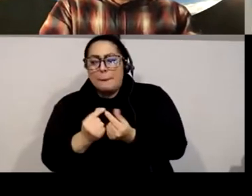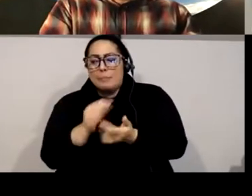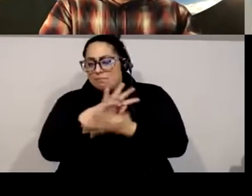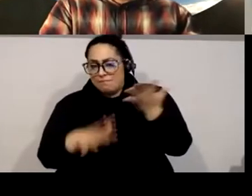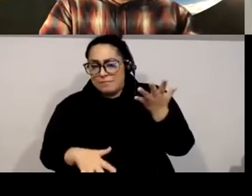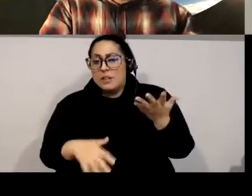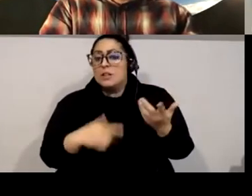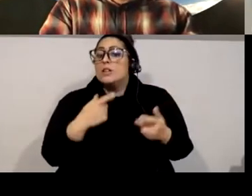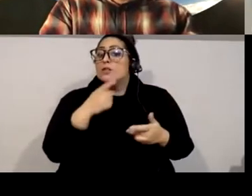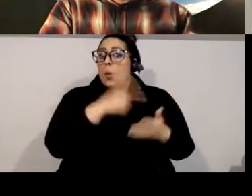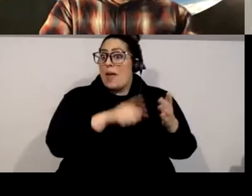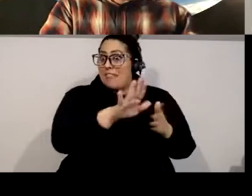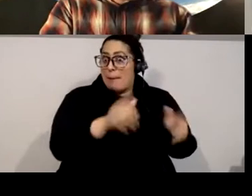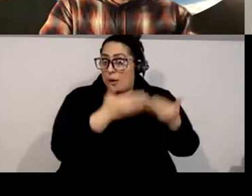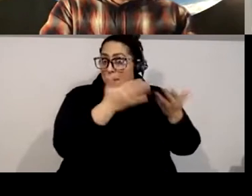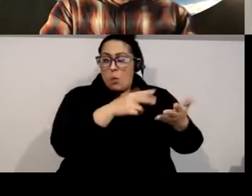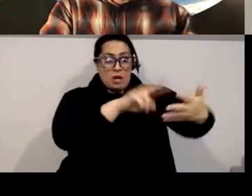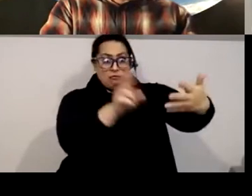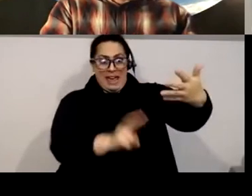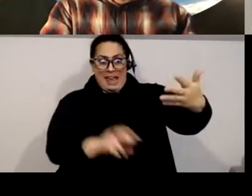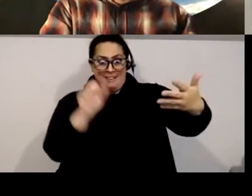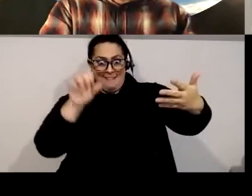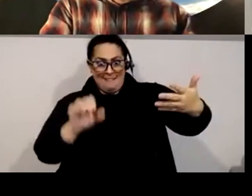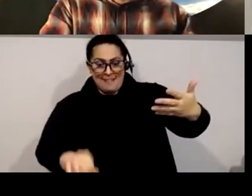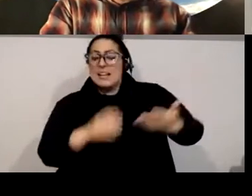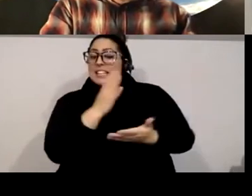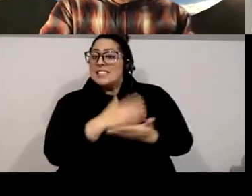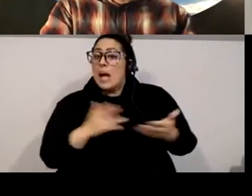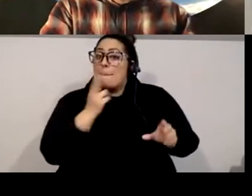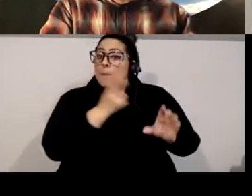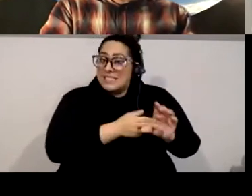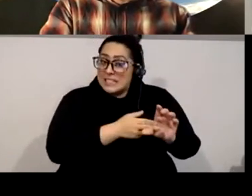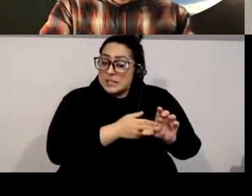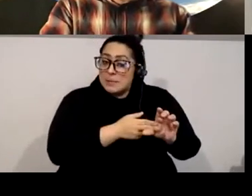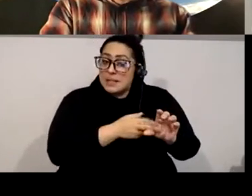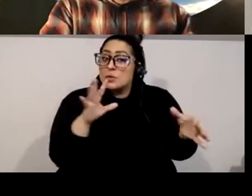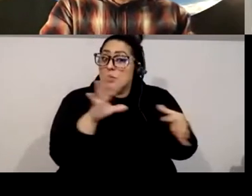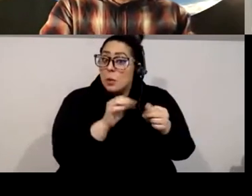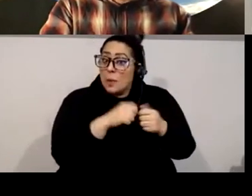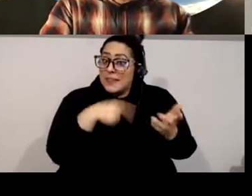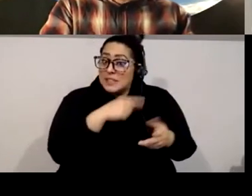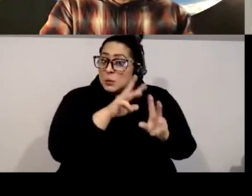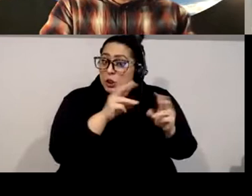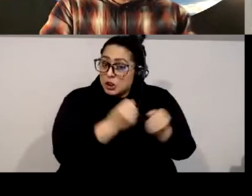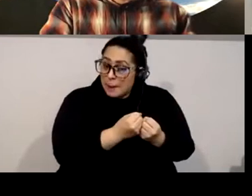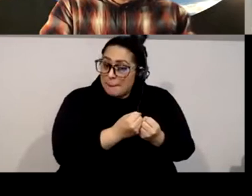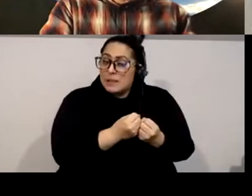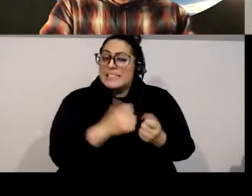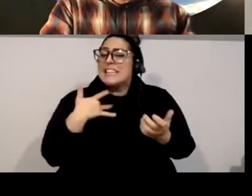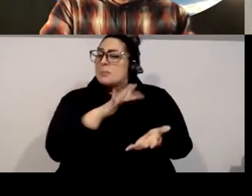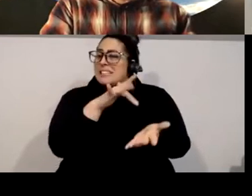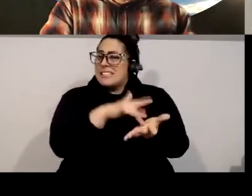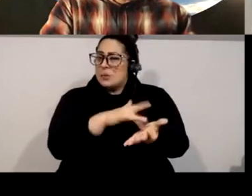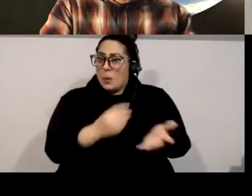what was in their proposal that some of the participants affiliated with A4 found that these workshops tended to be centered on white leadership